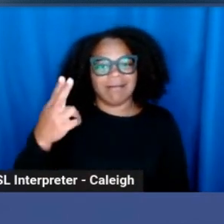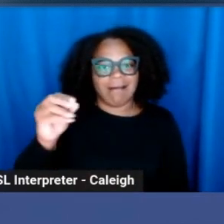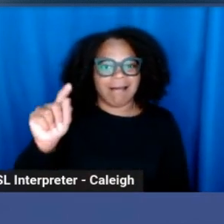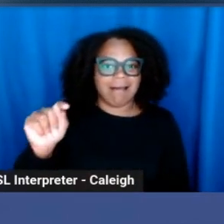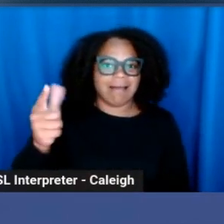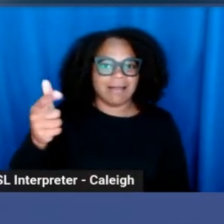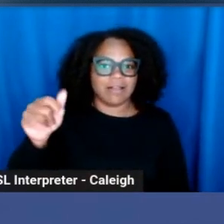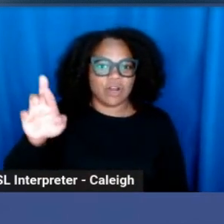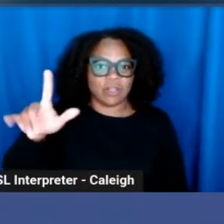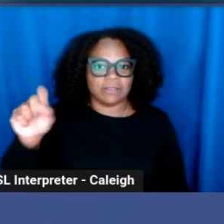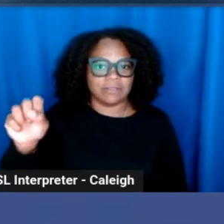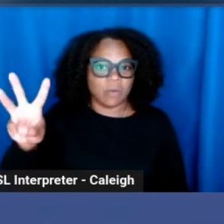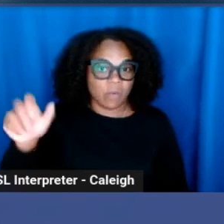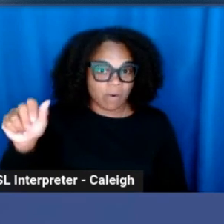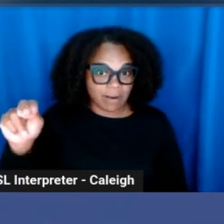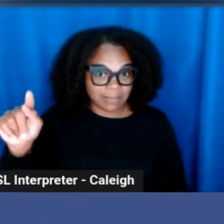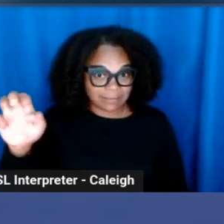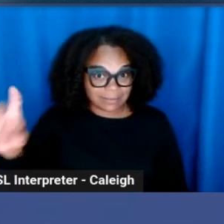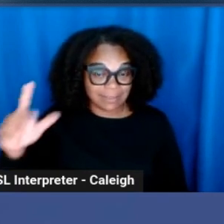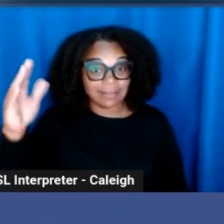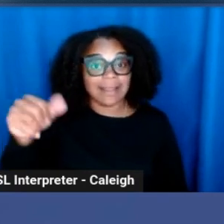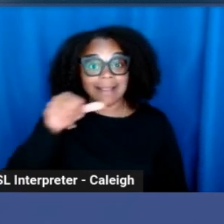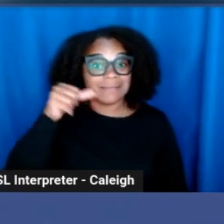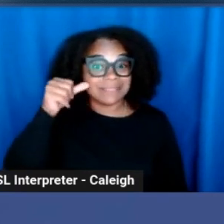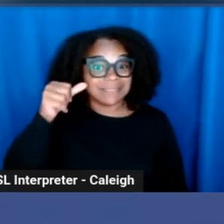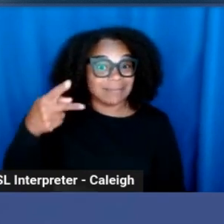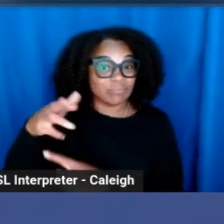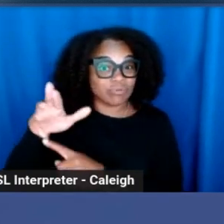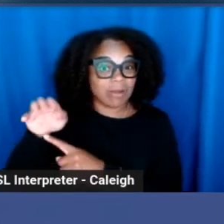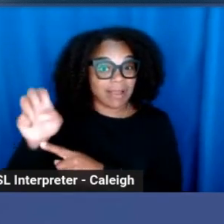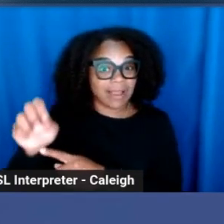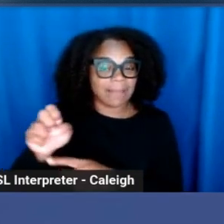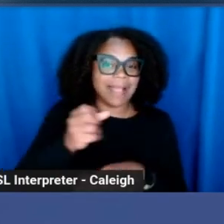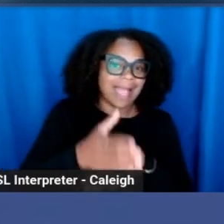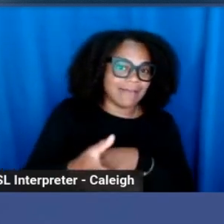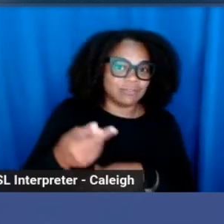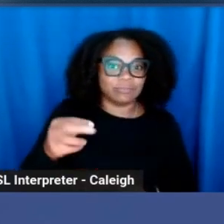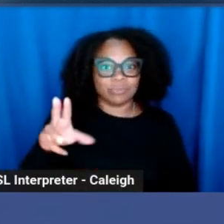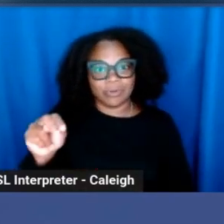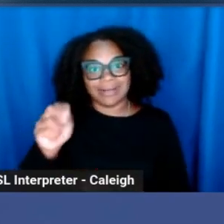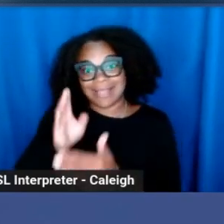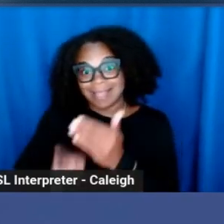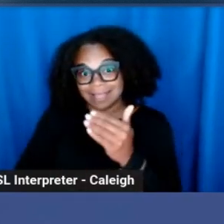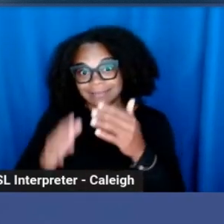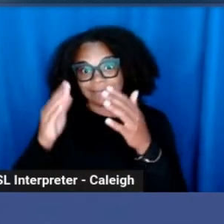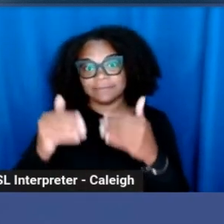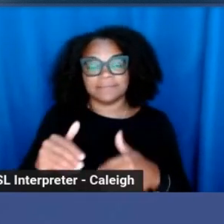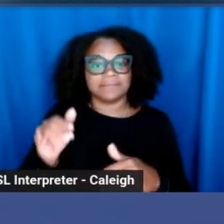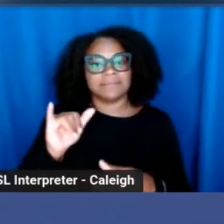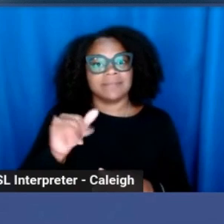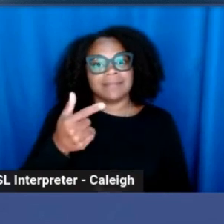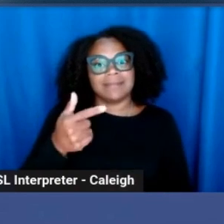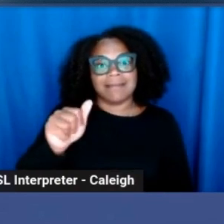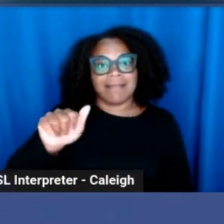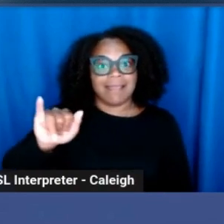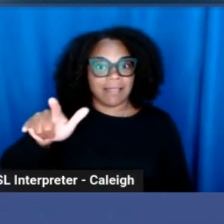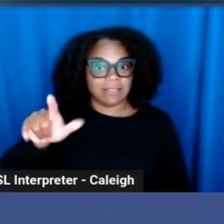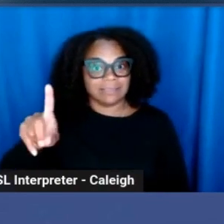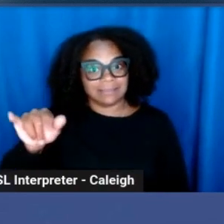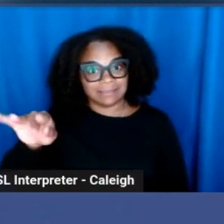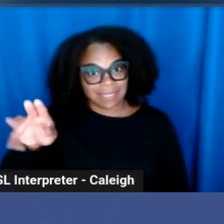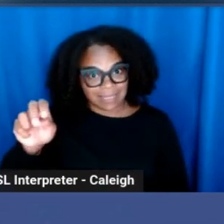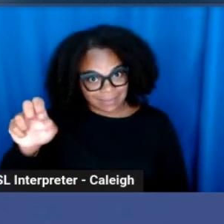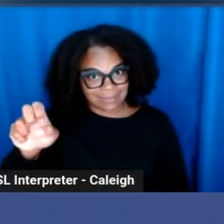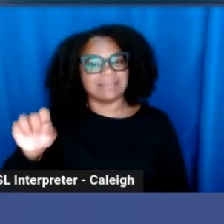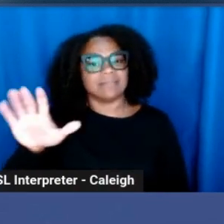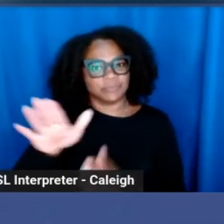Amazon Prime's After Porn Ends. Some books such as Pornland by Gail Dines, and The Pornography